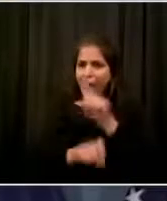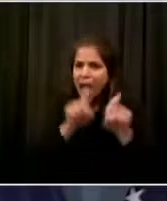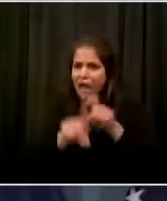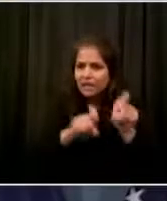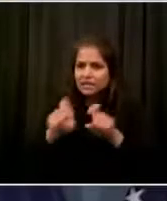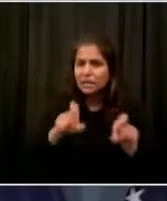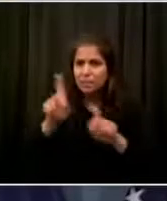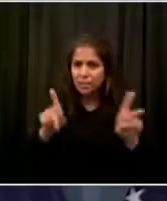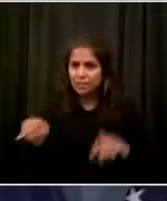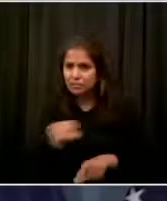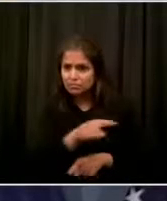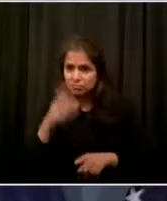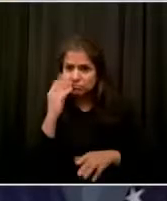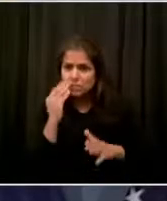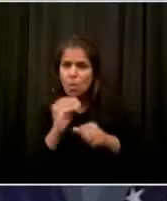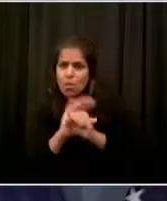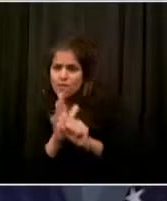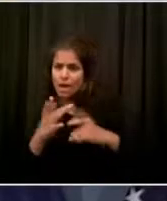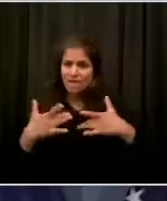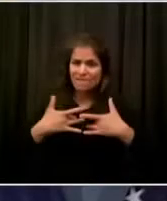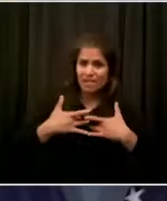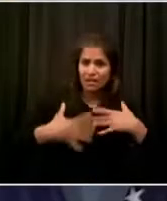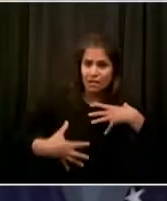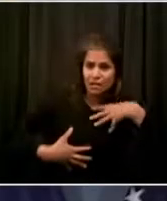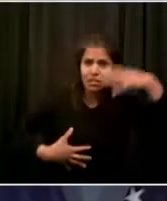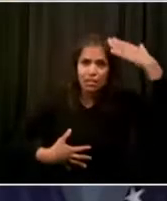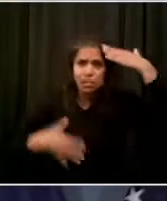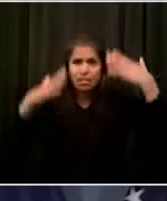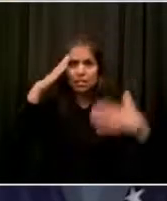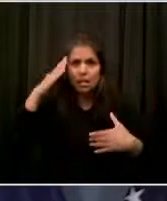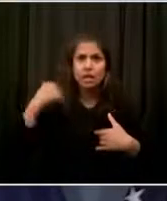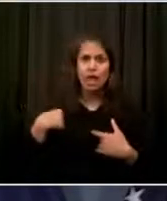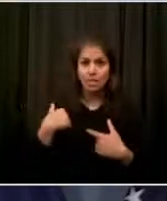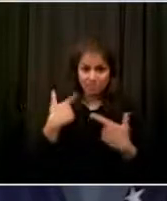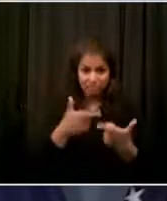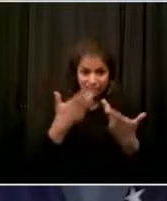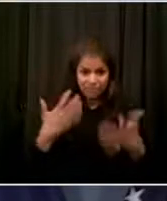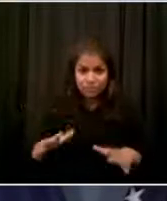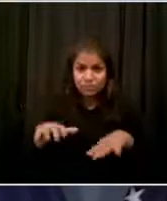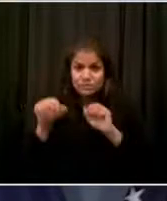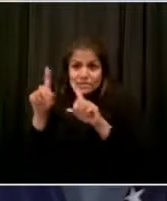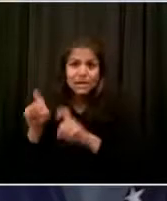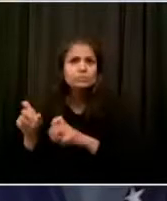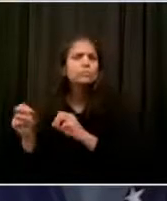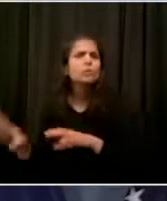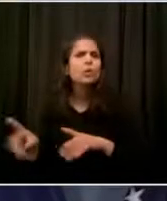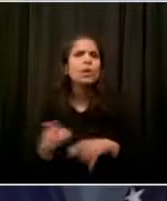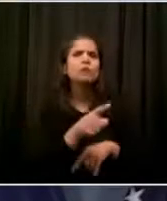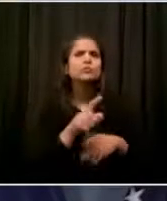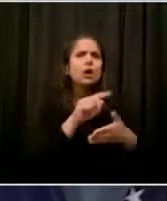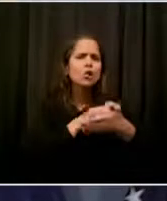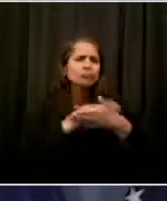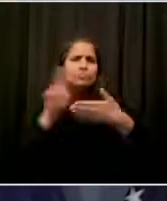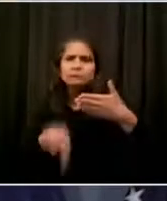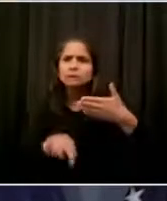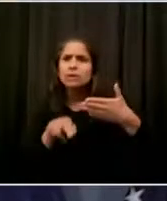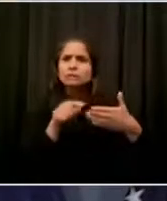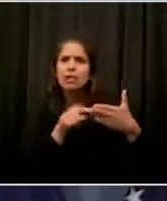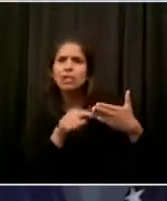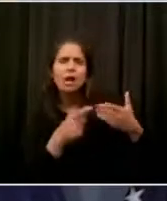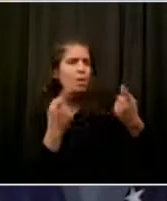presumably are infected or in the process of becoming infected, and they're not